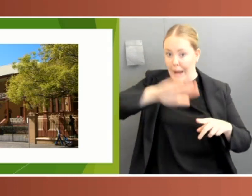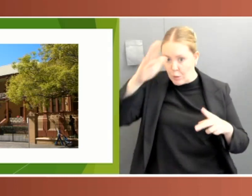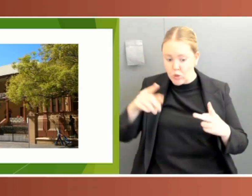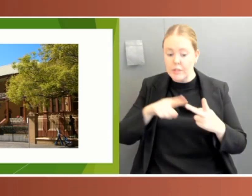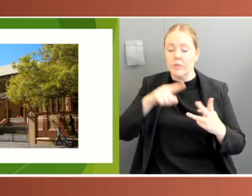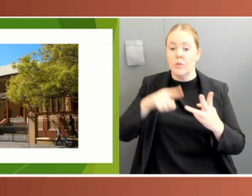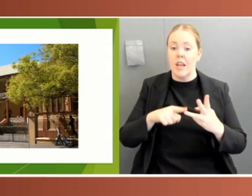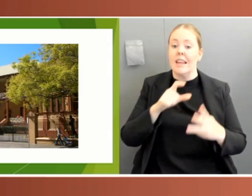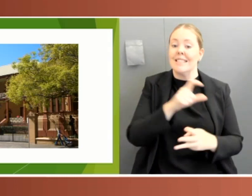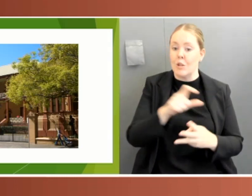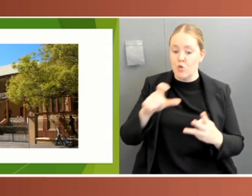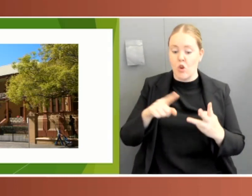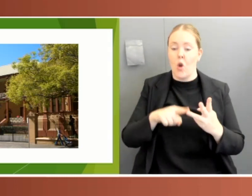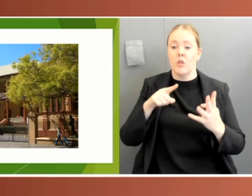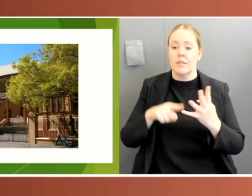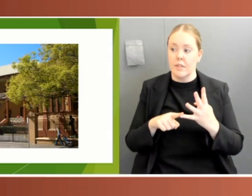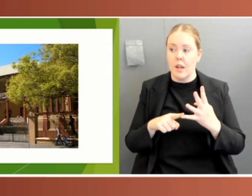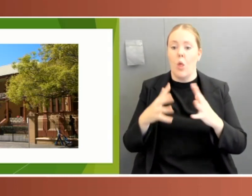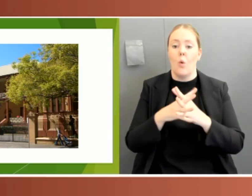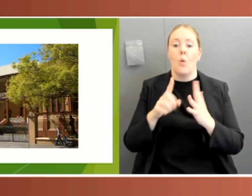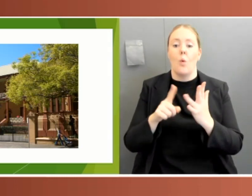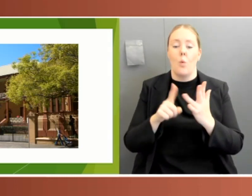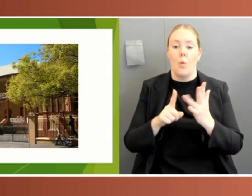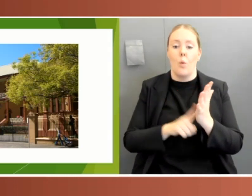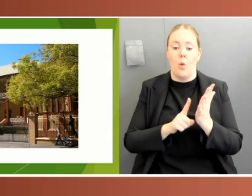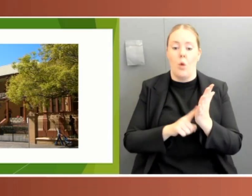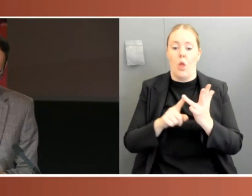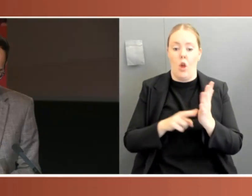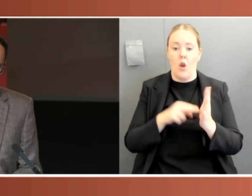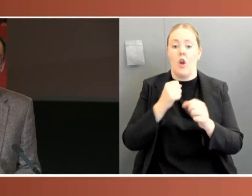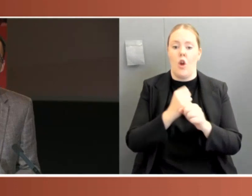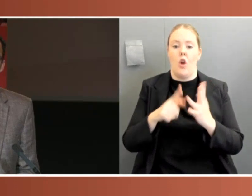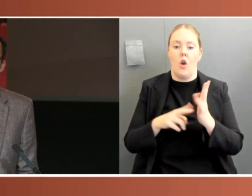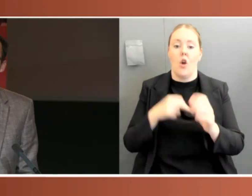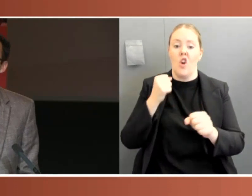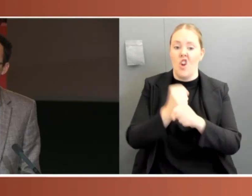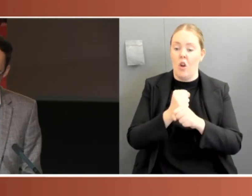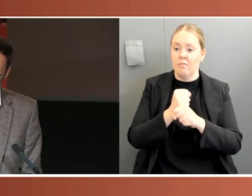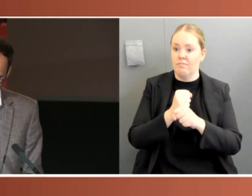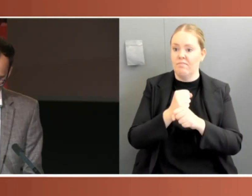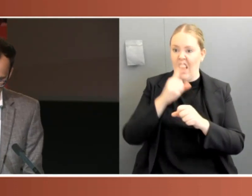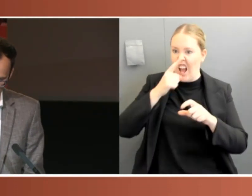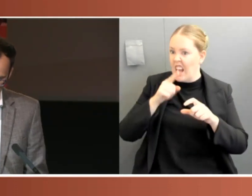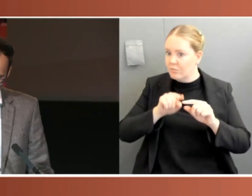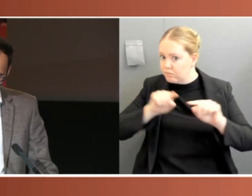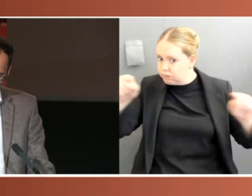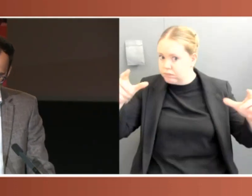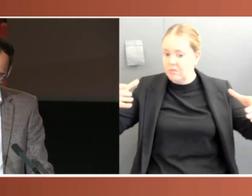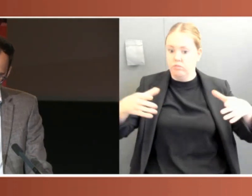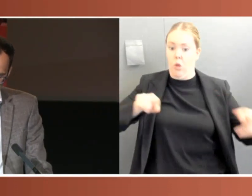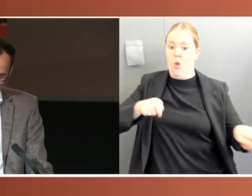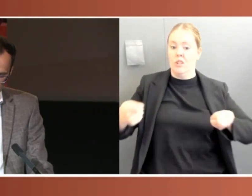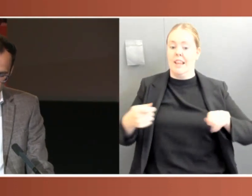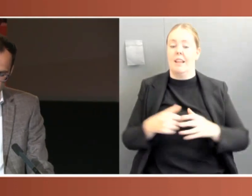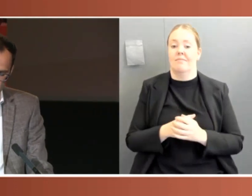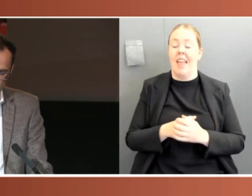medical care, compassionate needs, exercise and essential work. Case numbers continued to rise, however, and the lockdown was